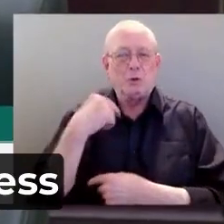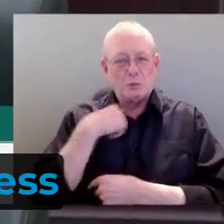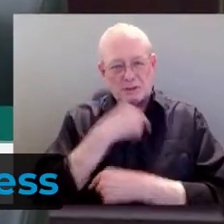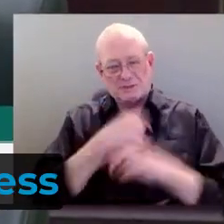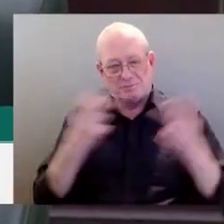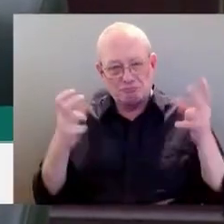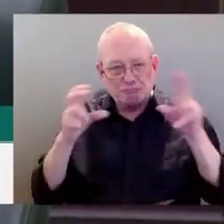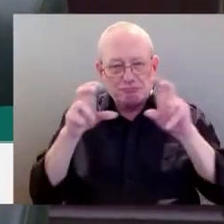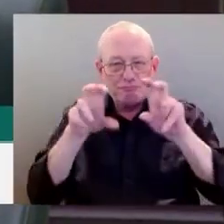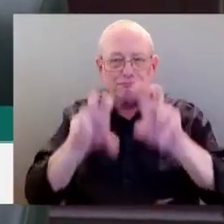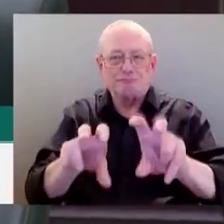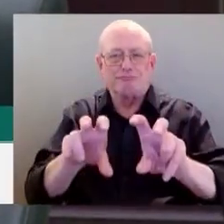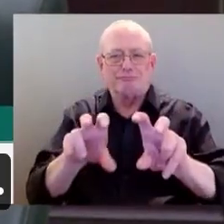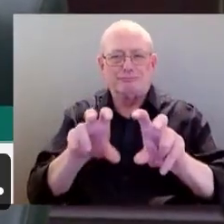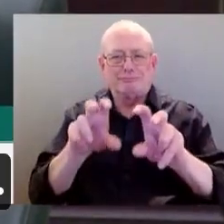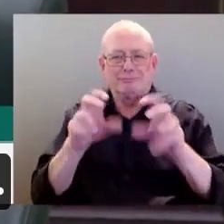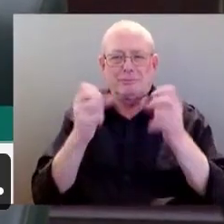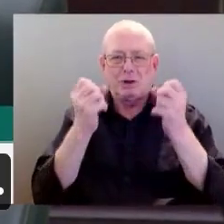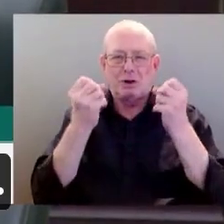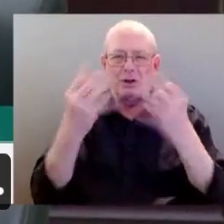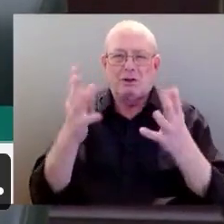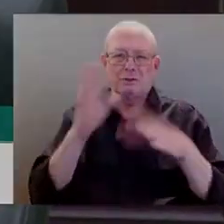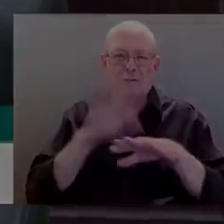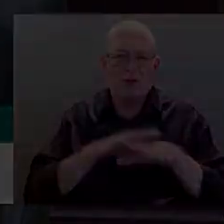roadmap for success, we're sticking to it, Mr. Speaker. Thank you.